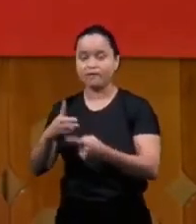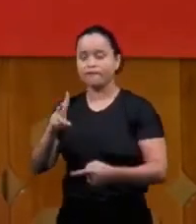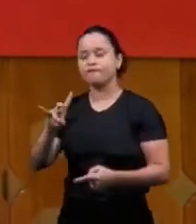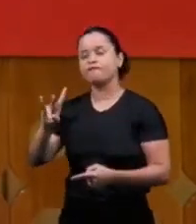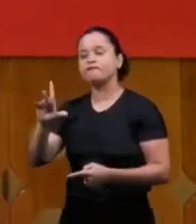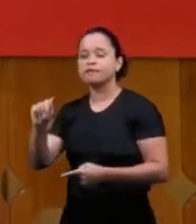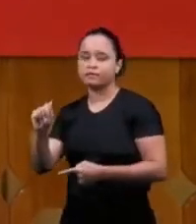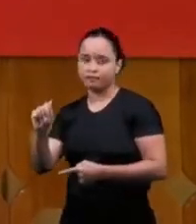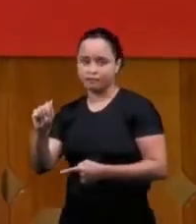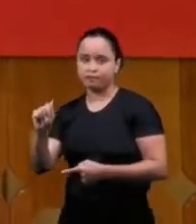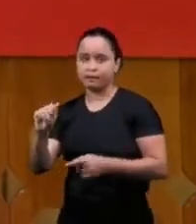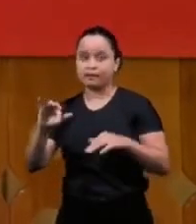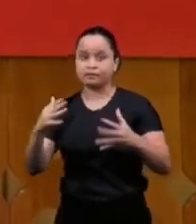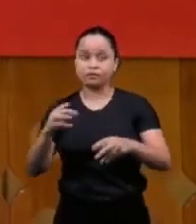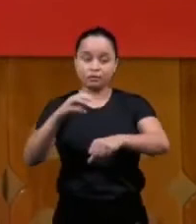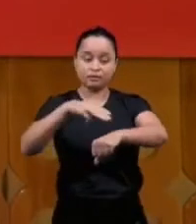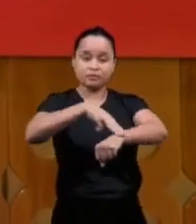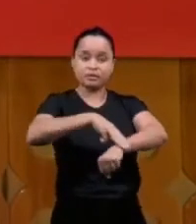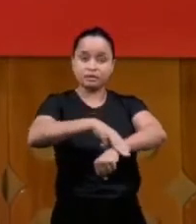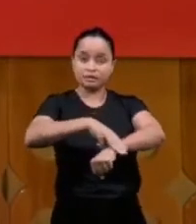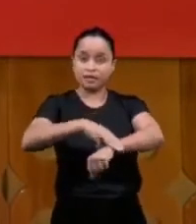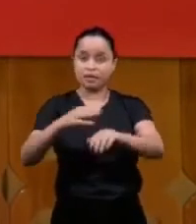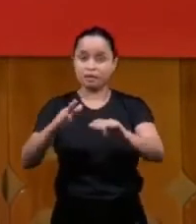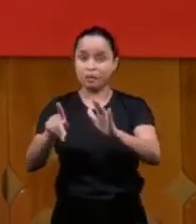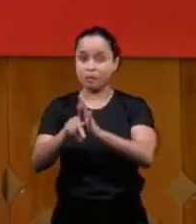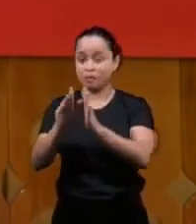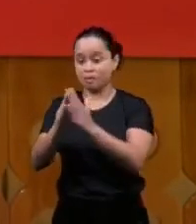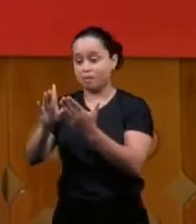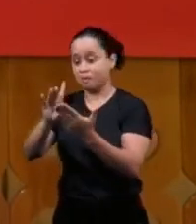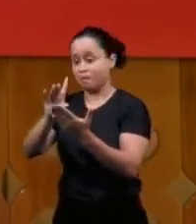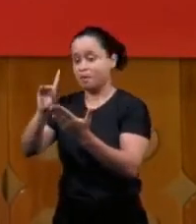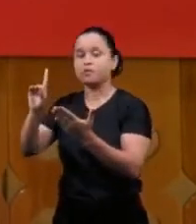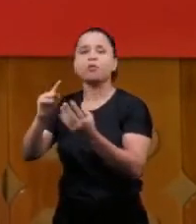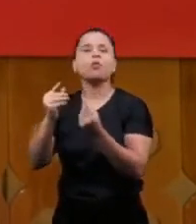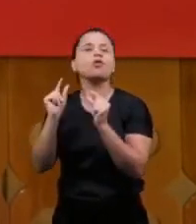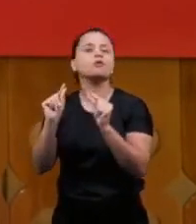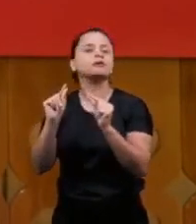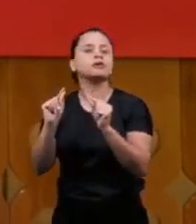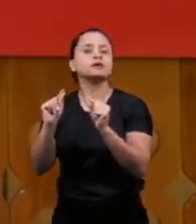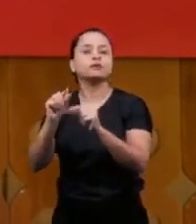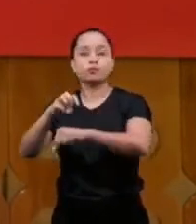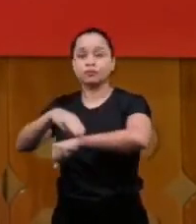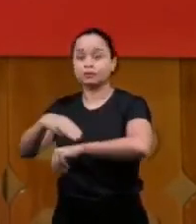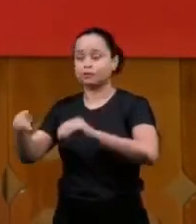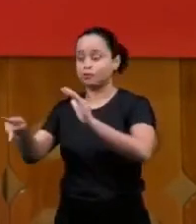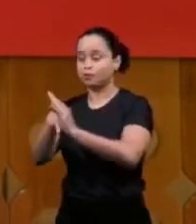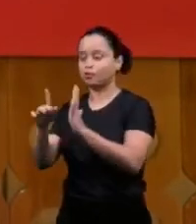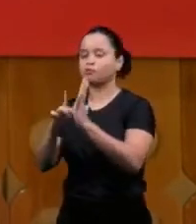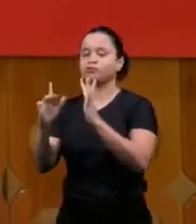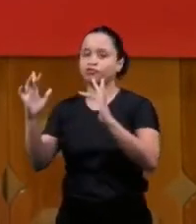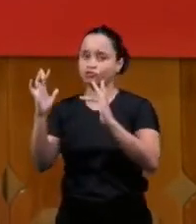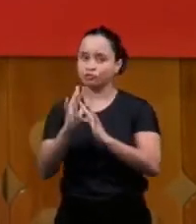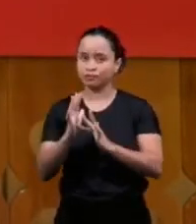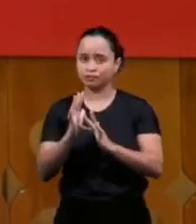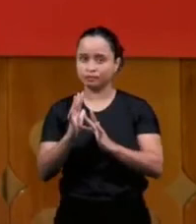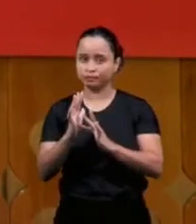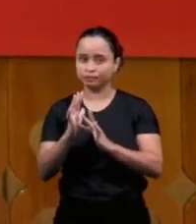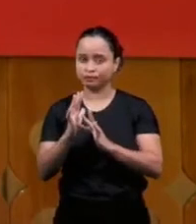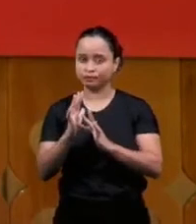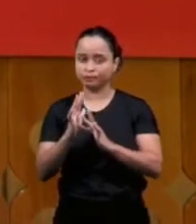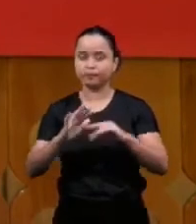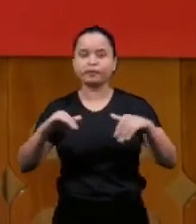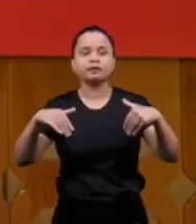the word I am speaking of the ministry of Jesus in the book of the